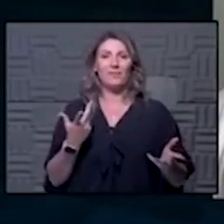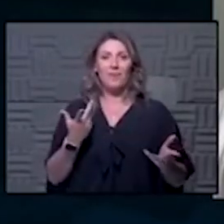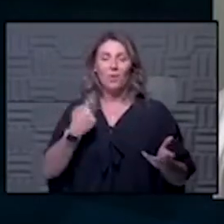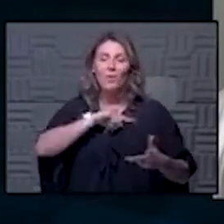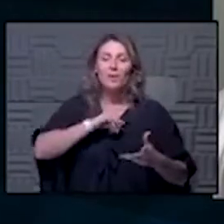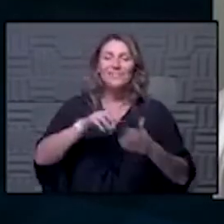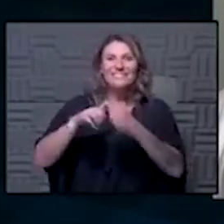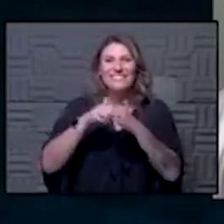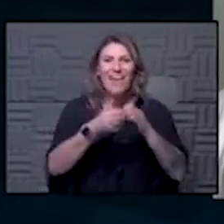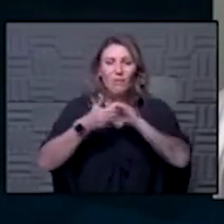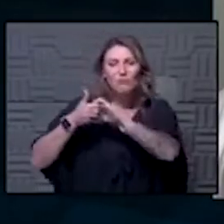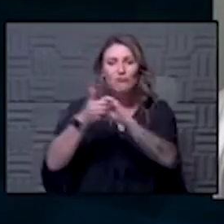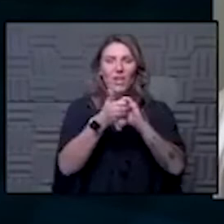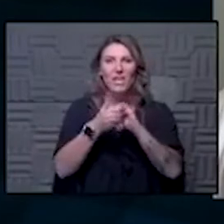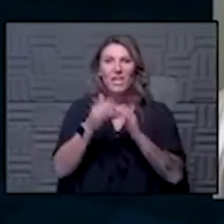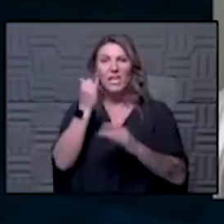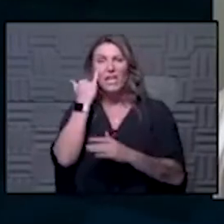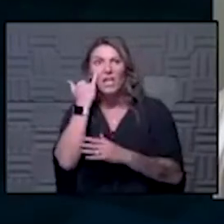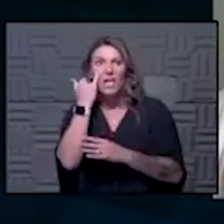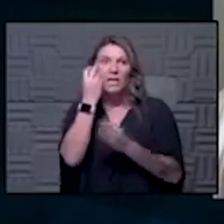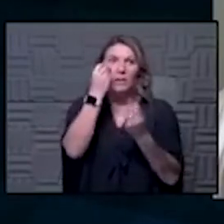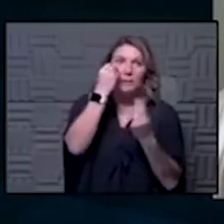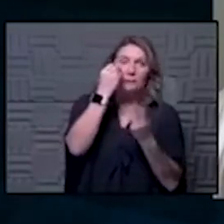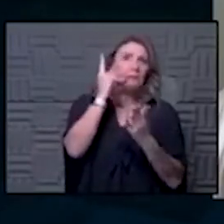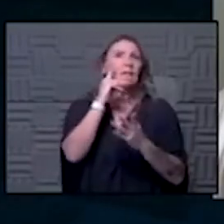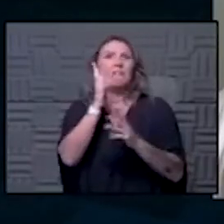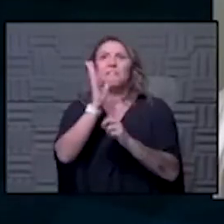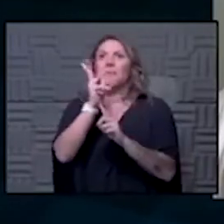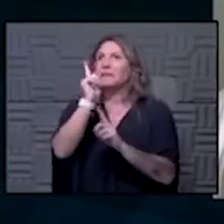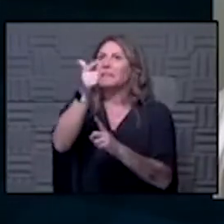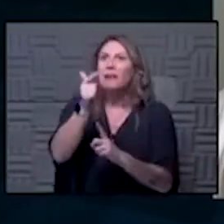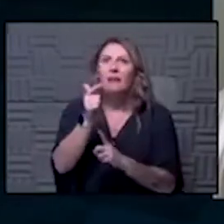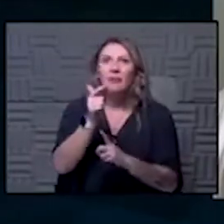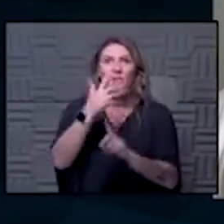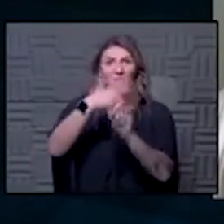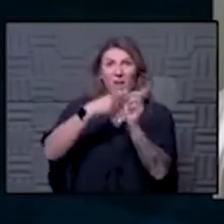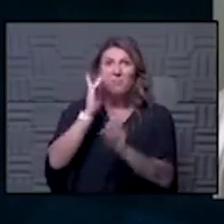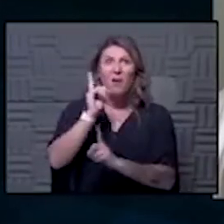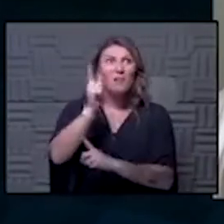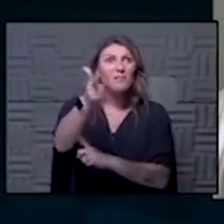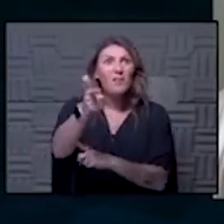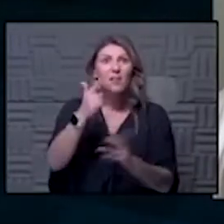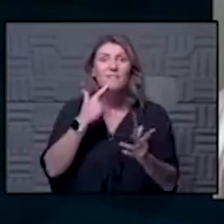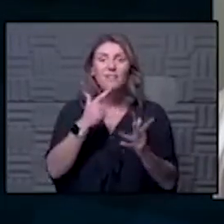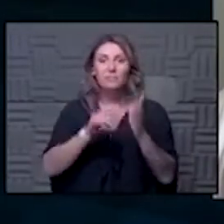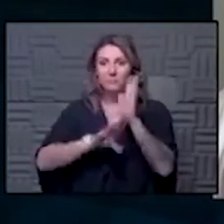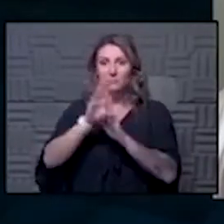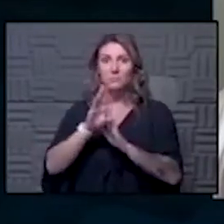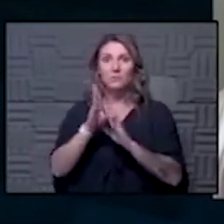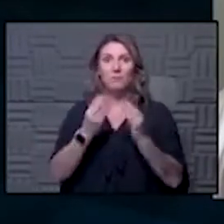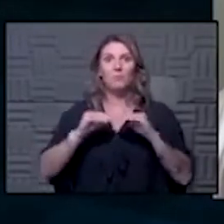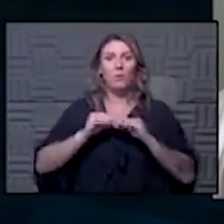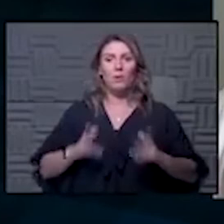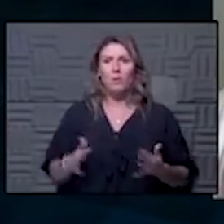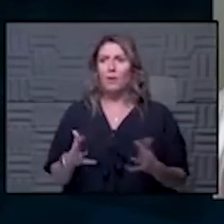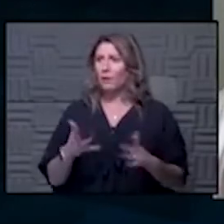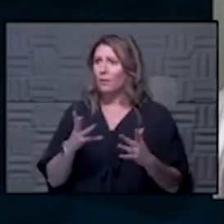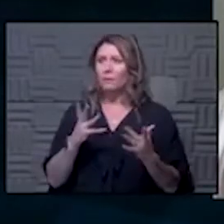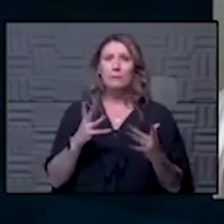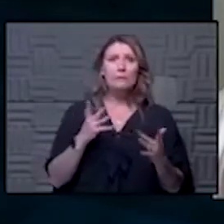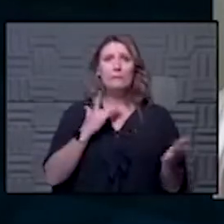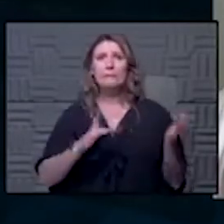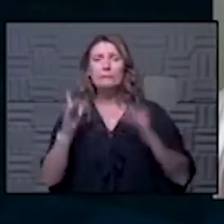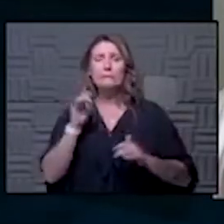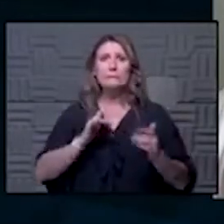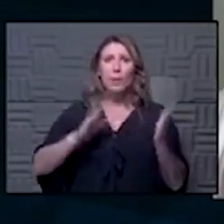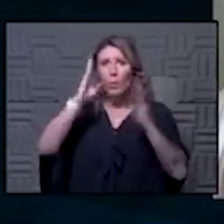collaborative if we start thinking too much about five minutes from now or five months from now we start developing more anxiety and if we start thinking too